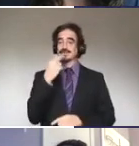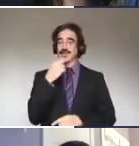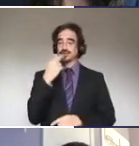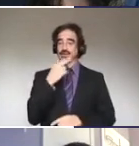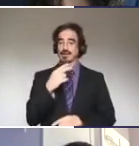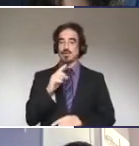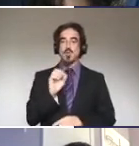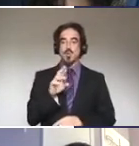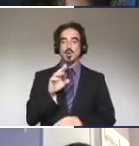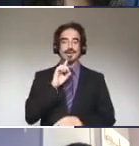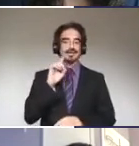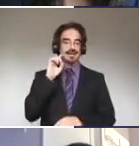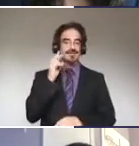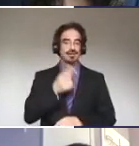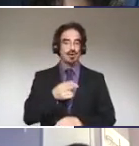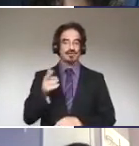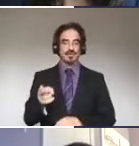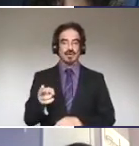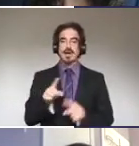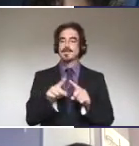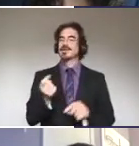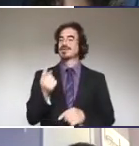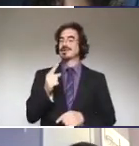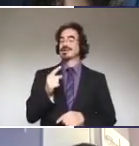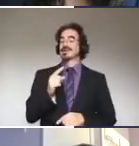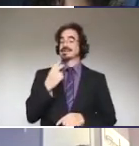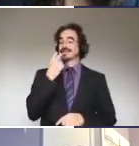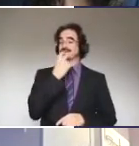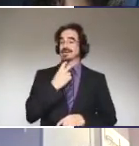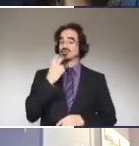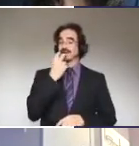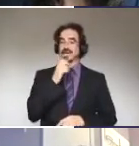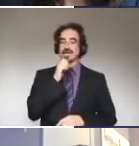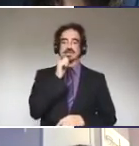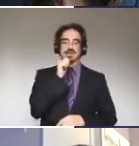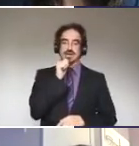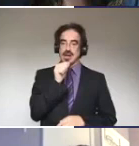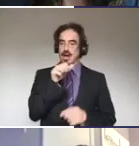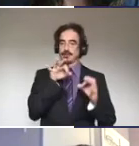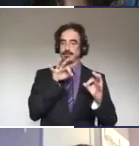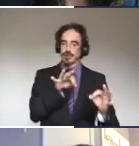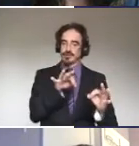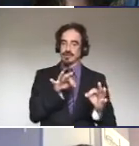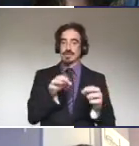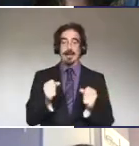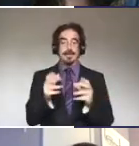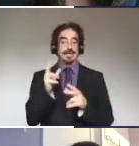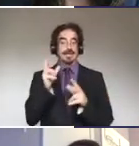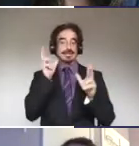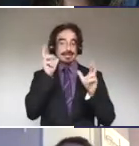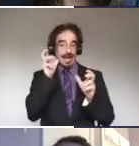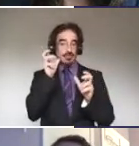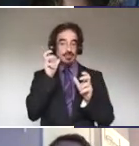of hearing. It is not a perfect situation. Many sounds look the same on people's lips.